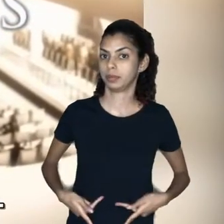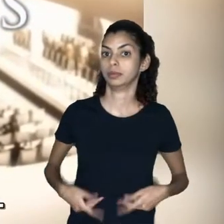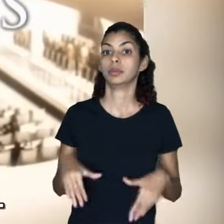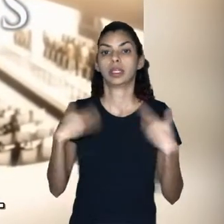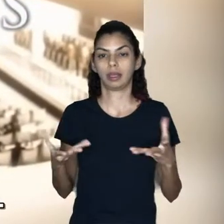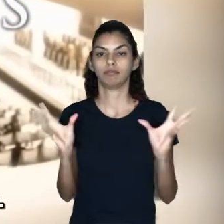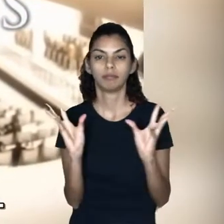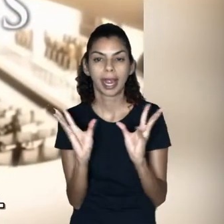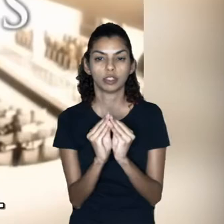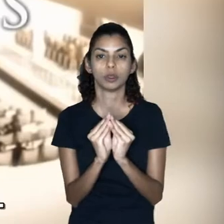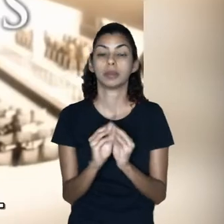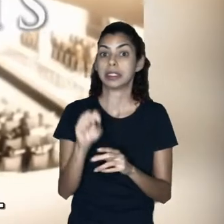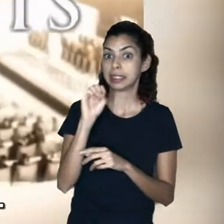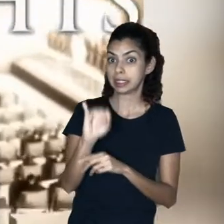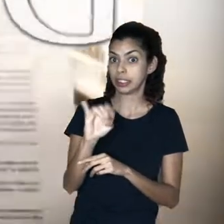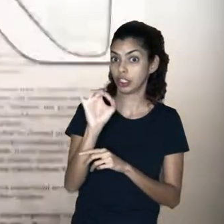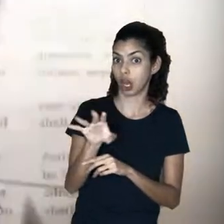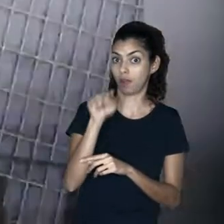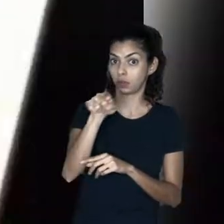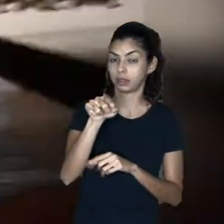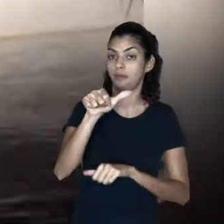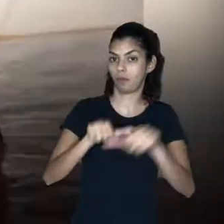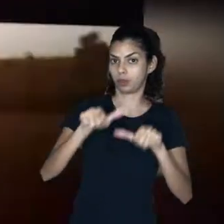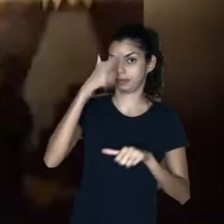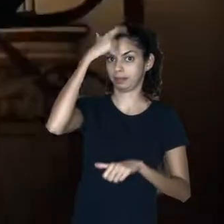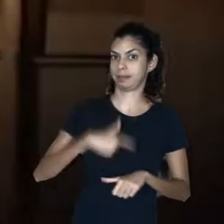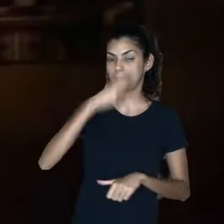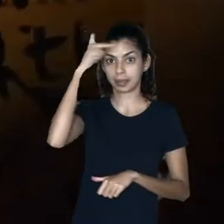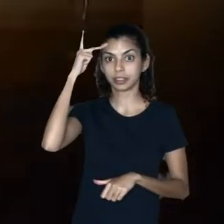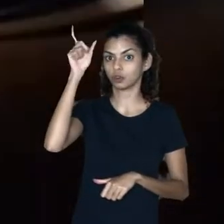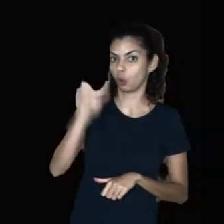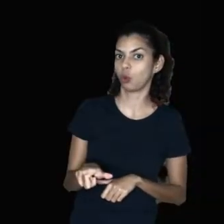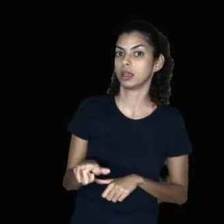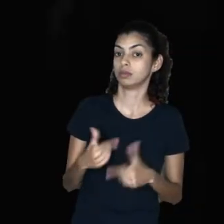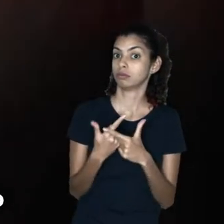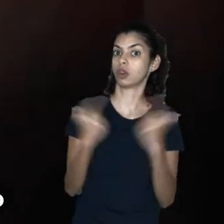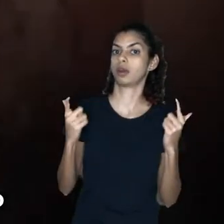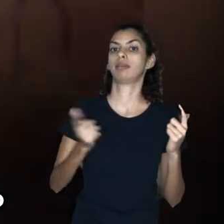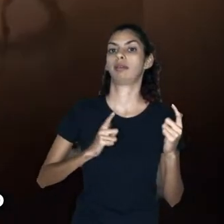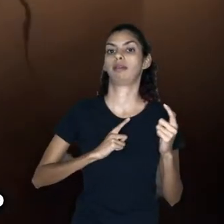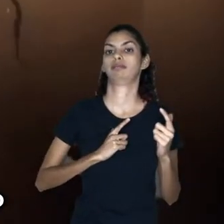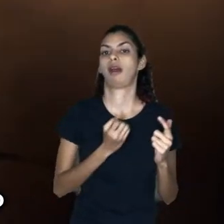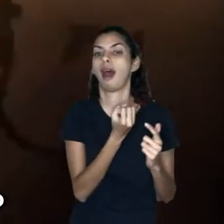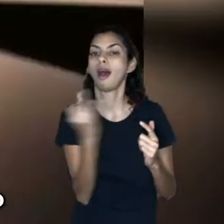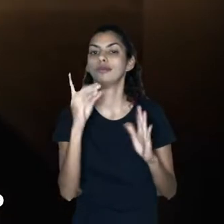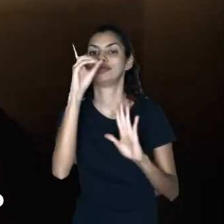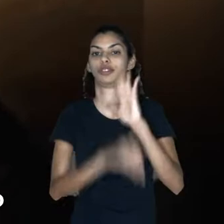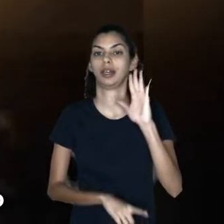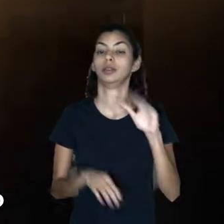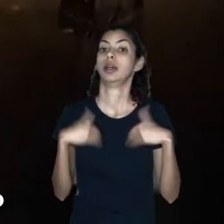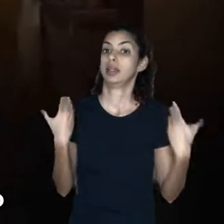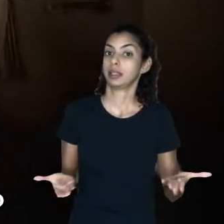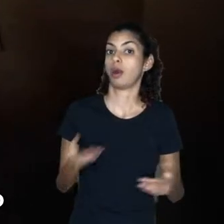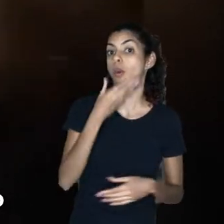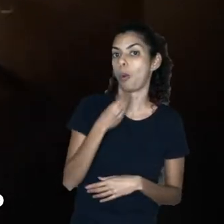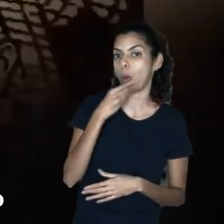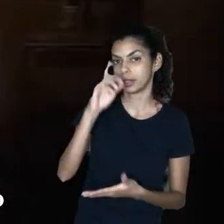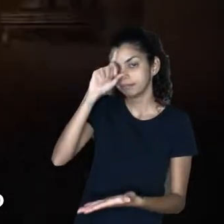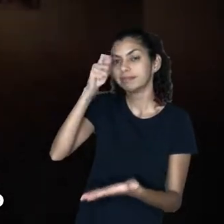had finally become human rights. So in summary. At first, only a few